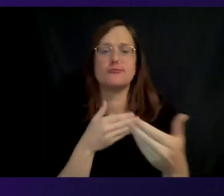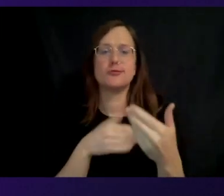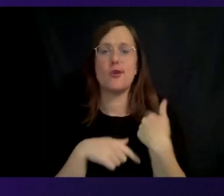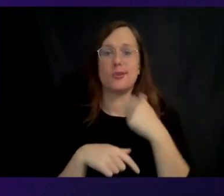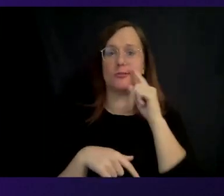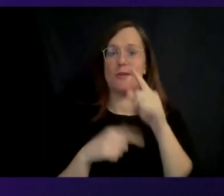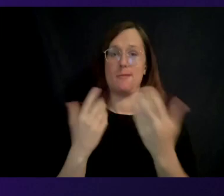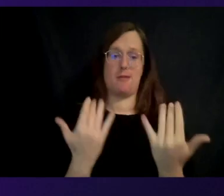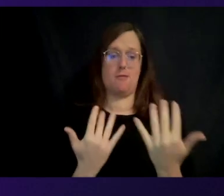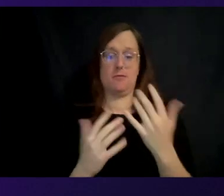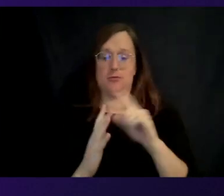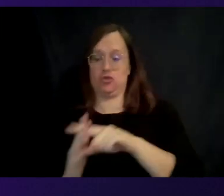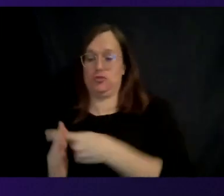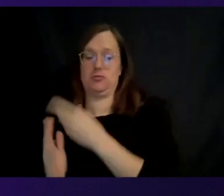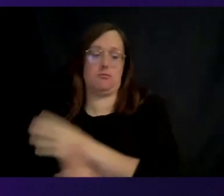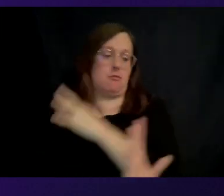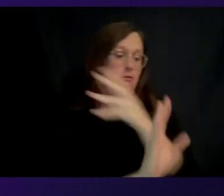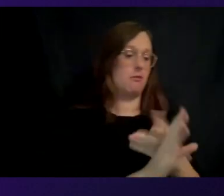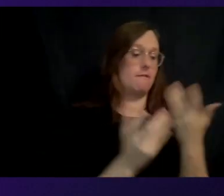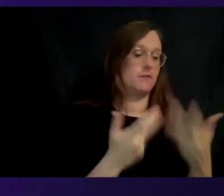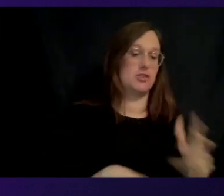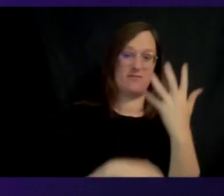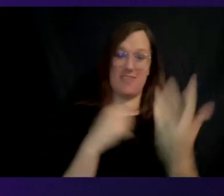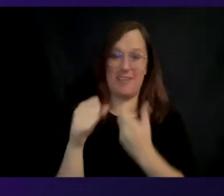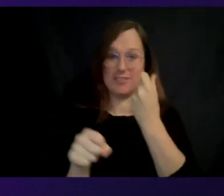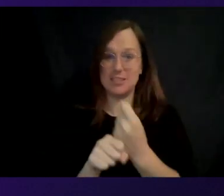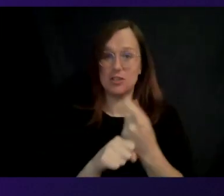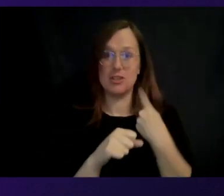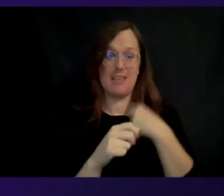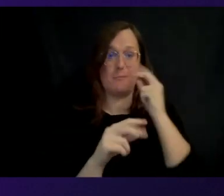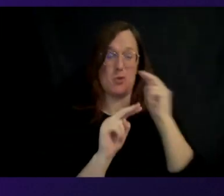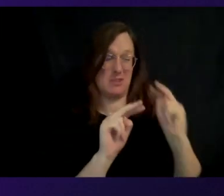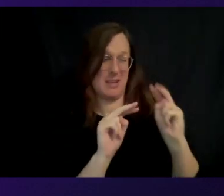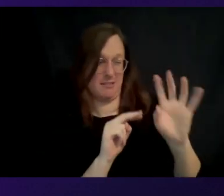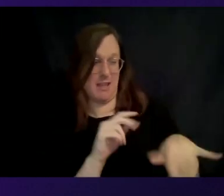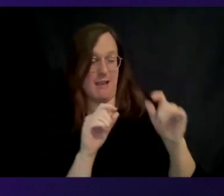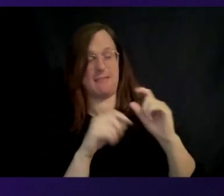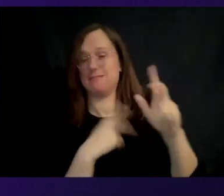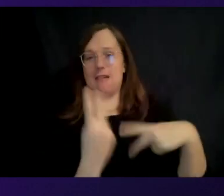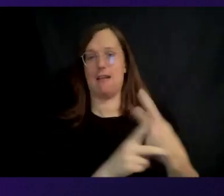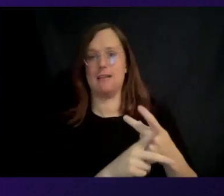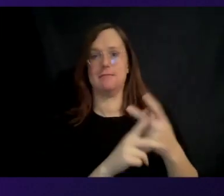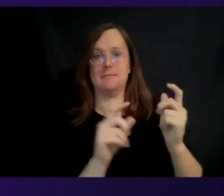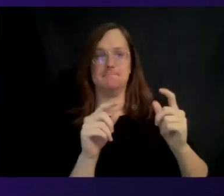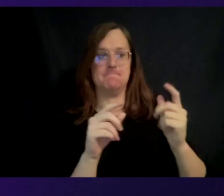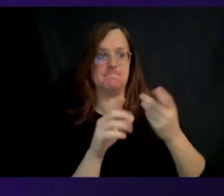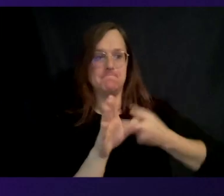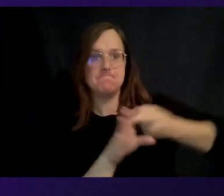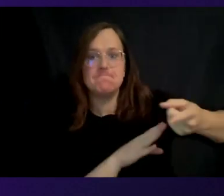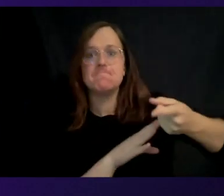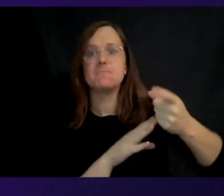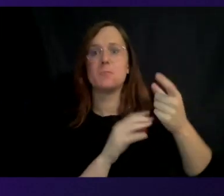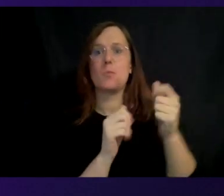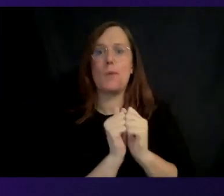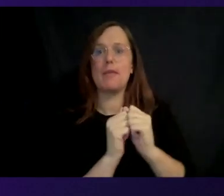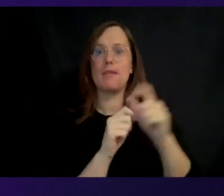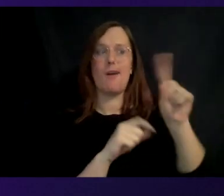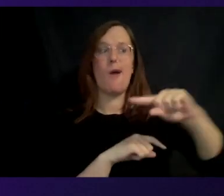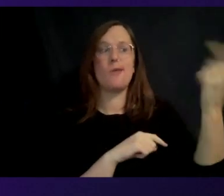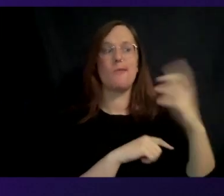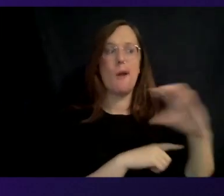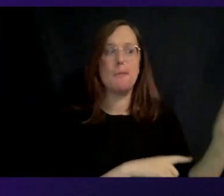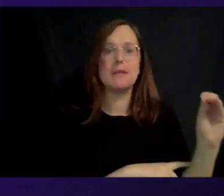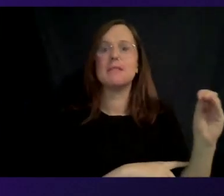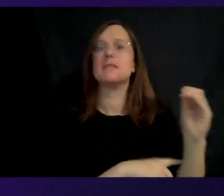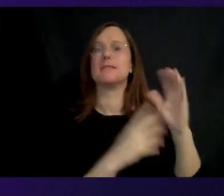the need and the ability to predict at that level for the machine learning community and our customers that evolve in that time span is really,